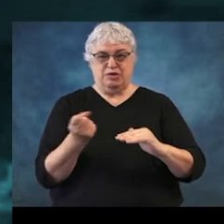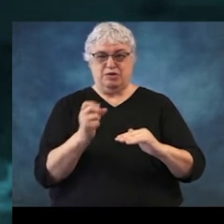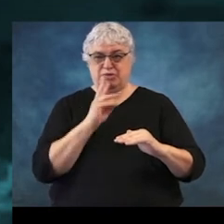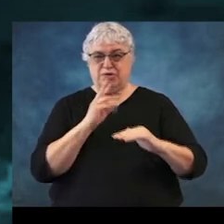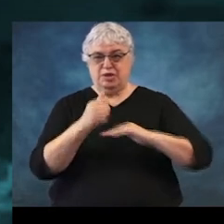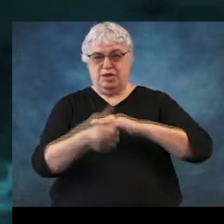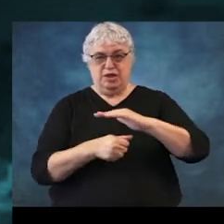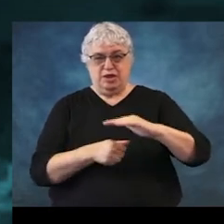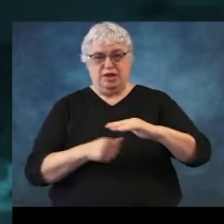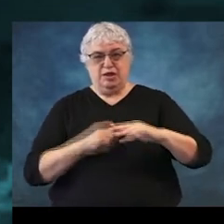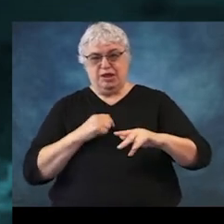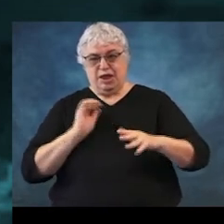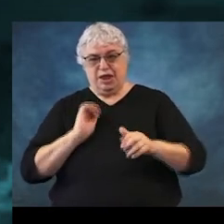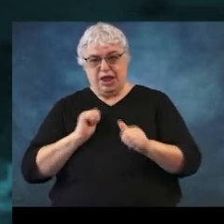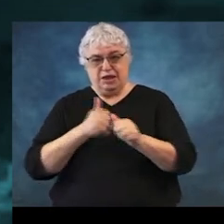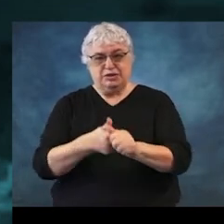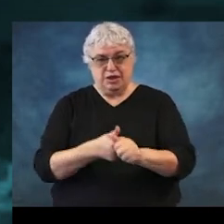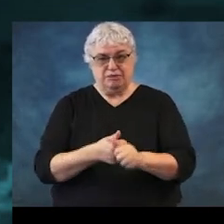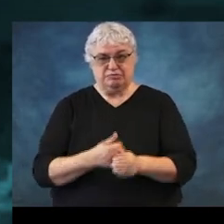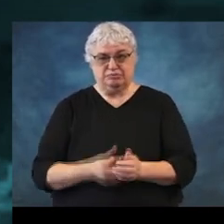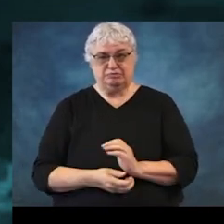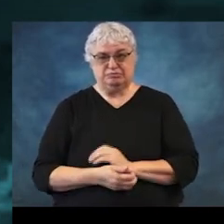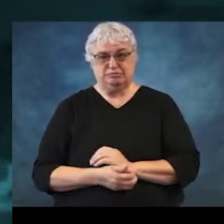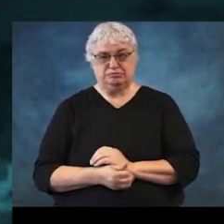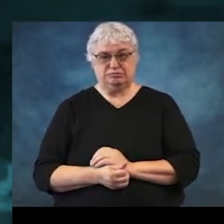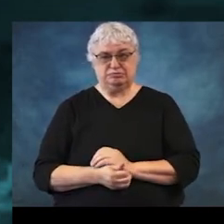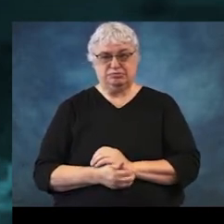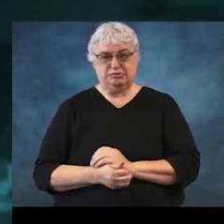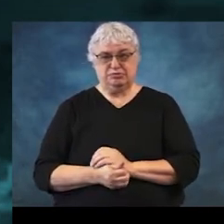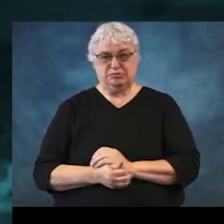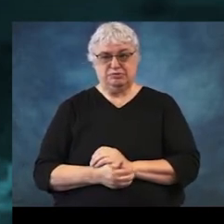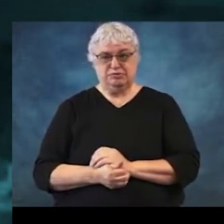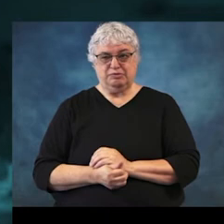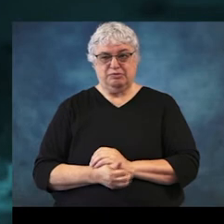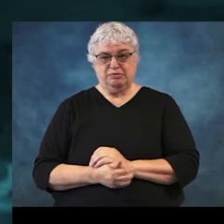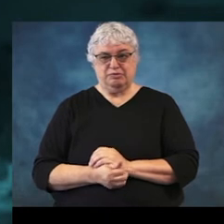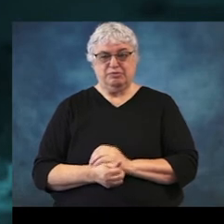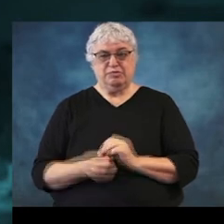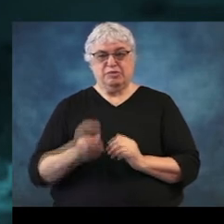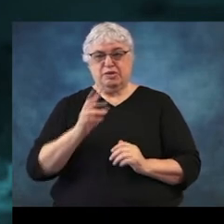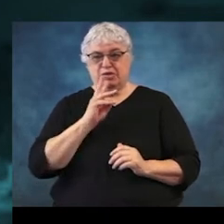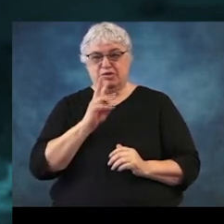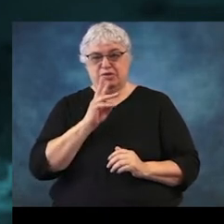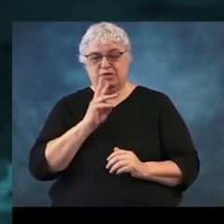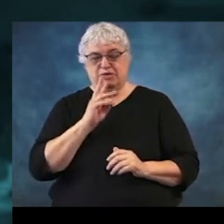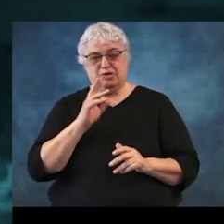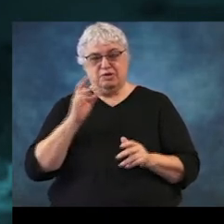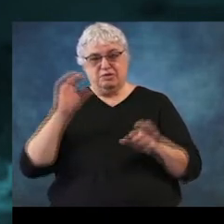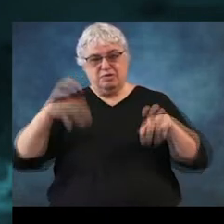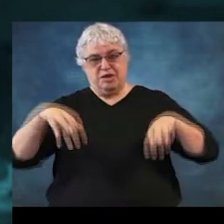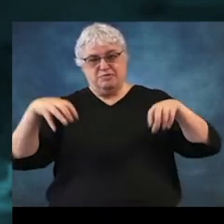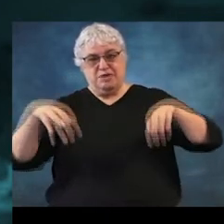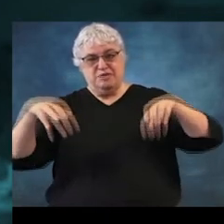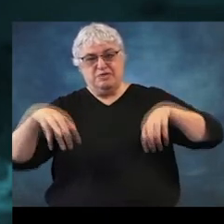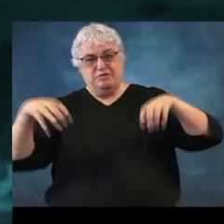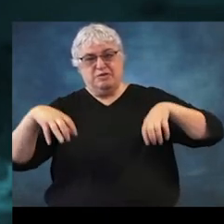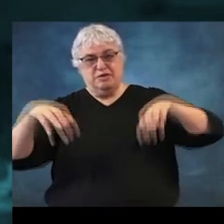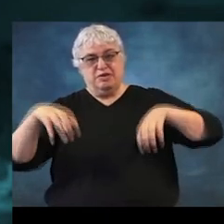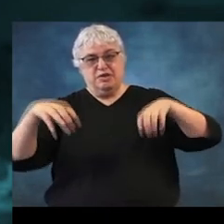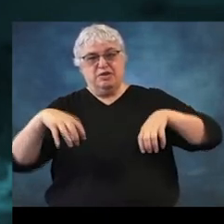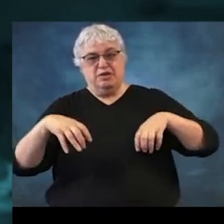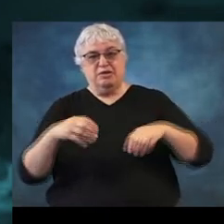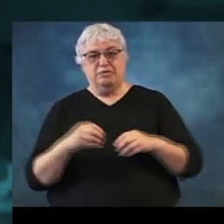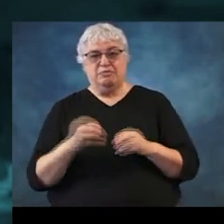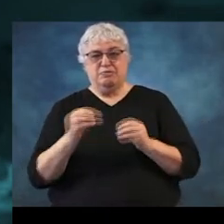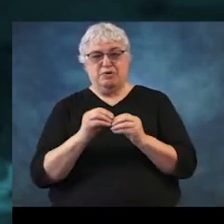those underground systems can catch up. What happens though is that when that rainfall rate continues for maybe a